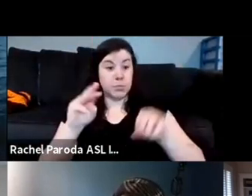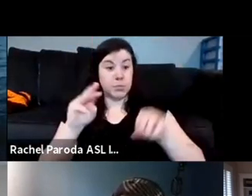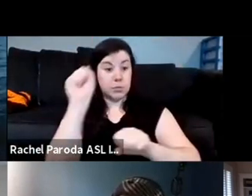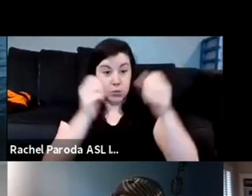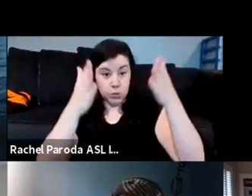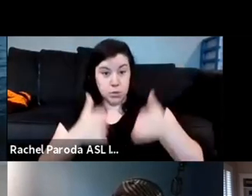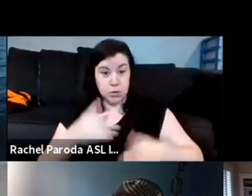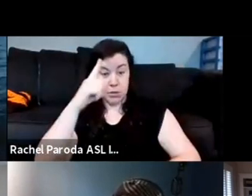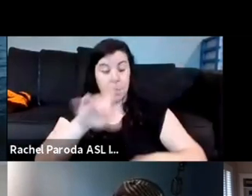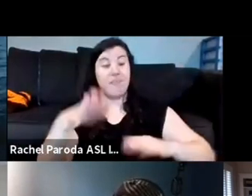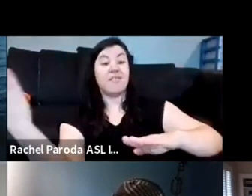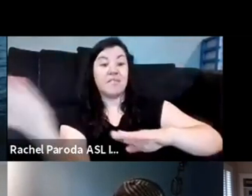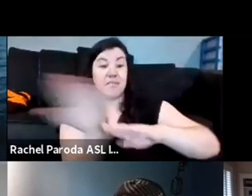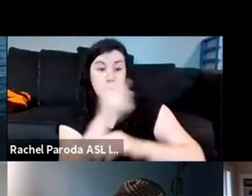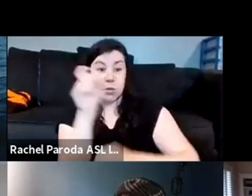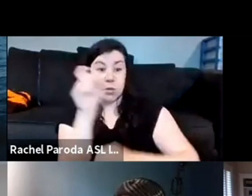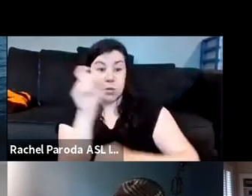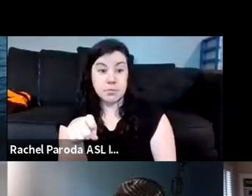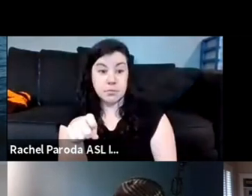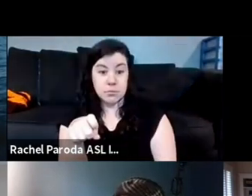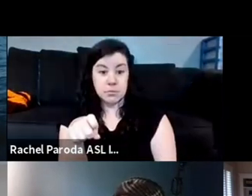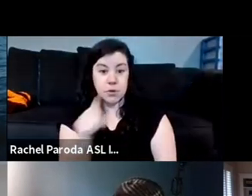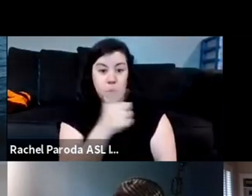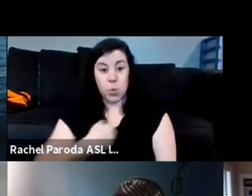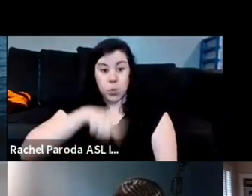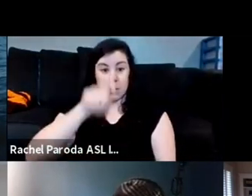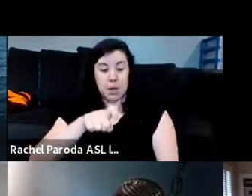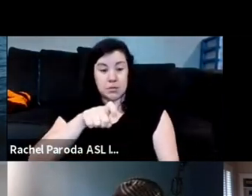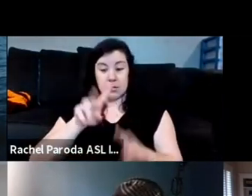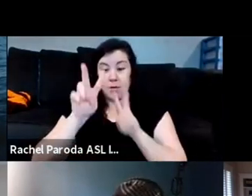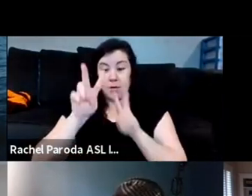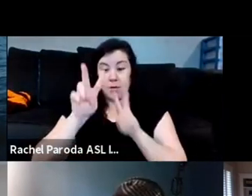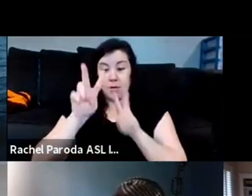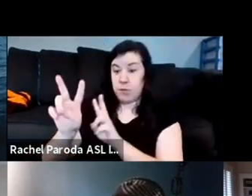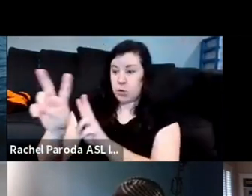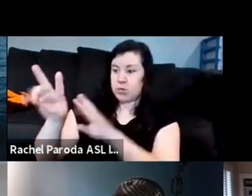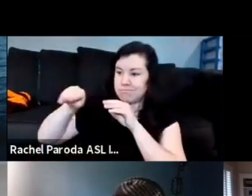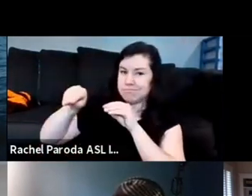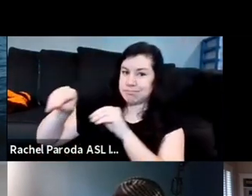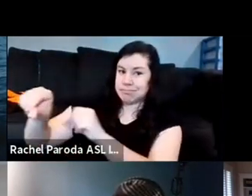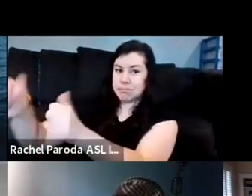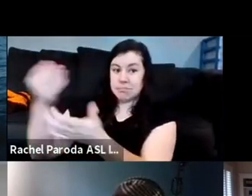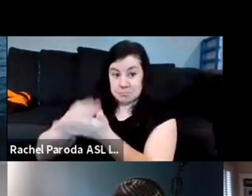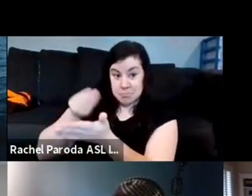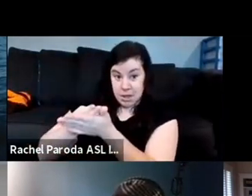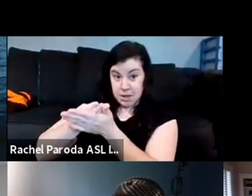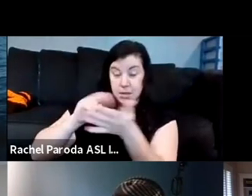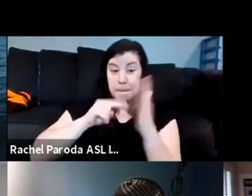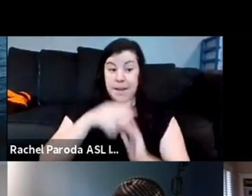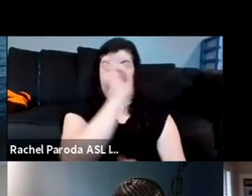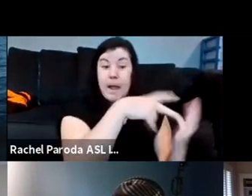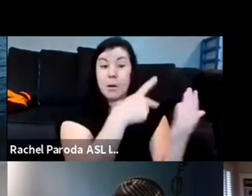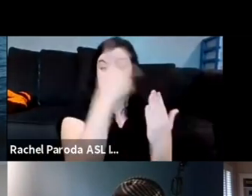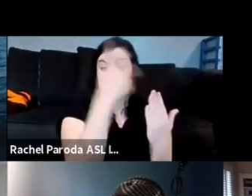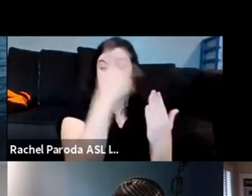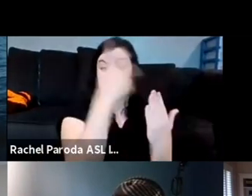like we now have the ability through having to fundraise for funerals um we can fund the programs and the necessary